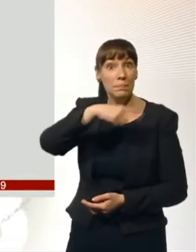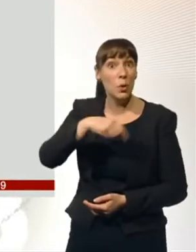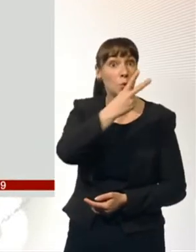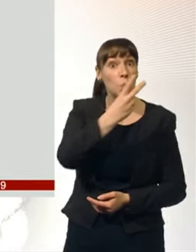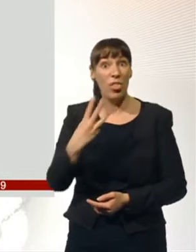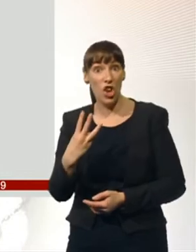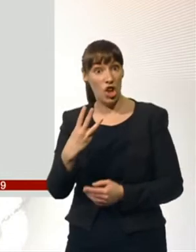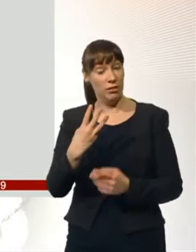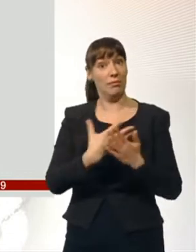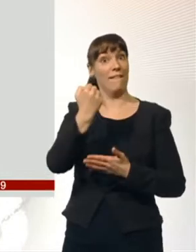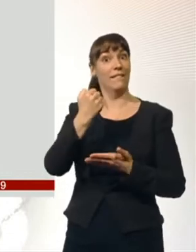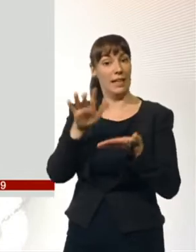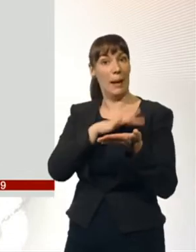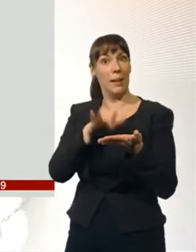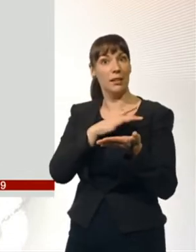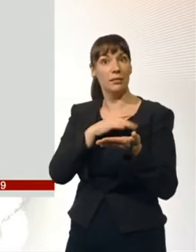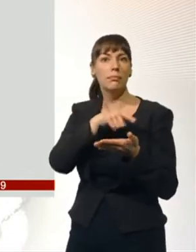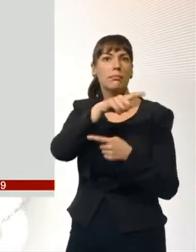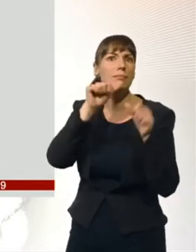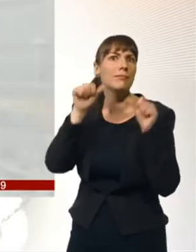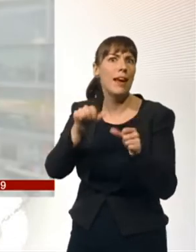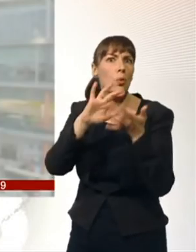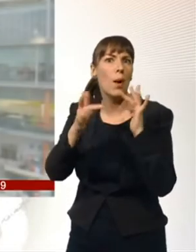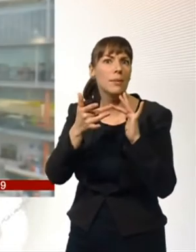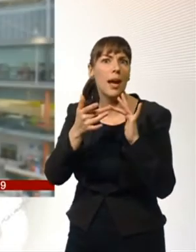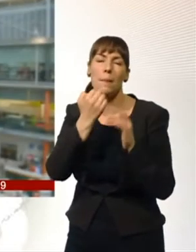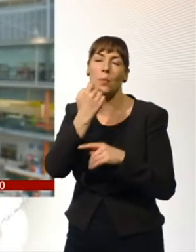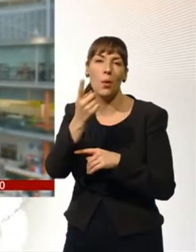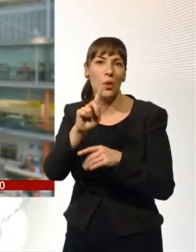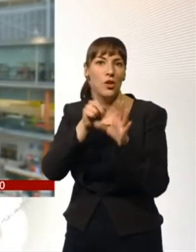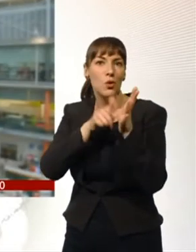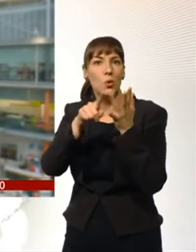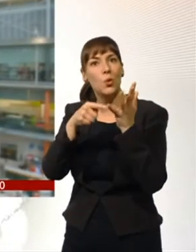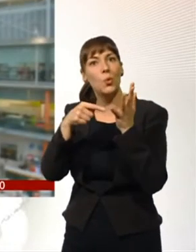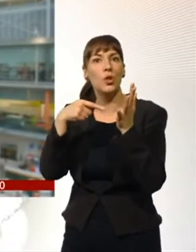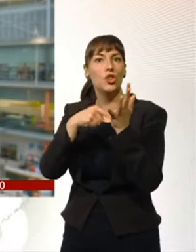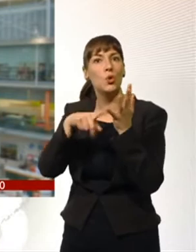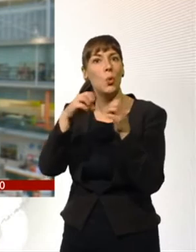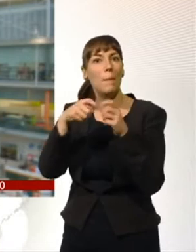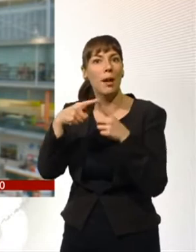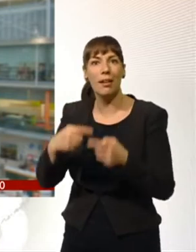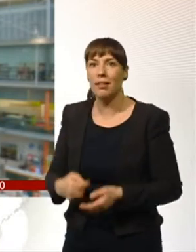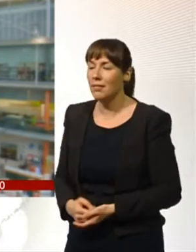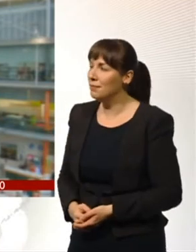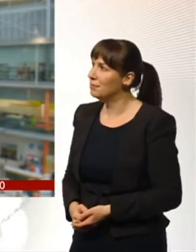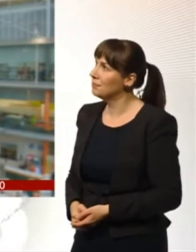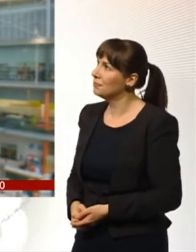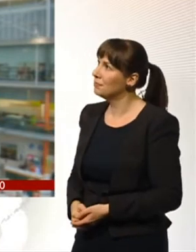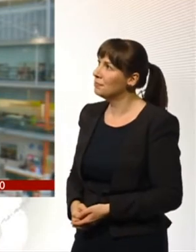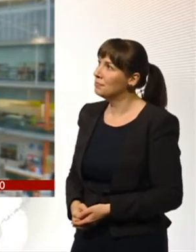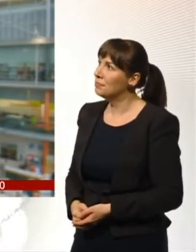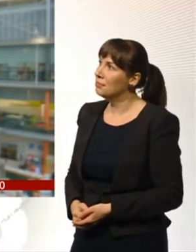YouTube is top of the list of their favorite websites. Children are moving away from watching linear television,